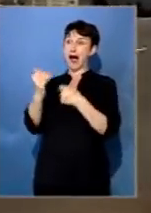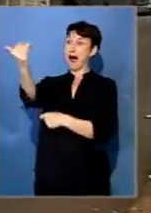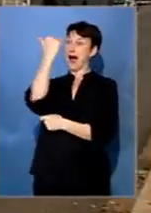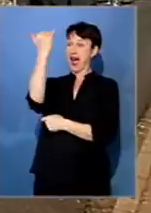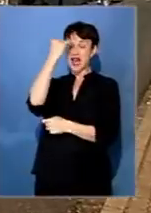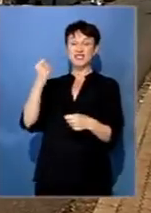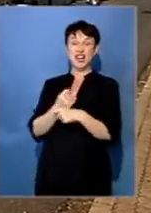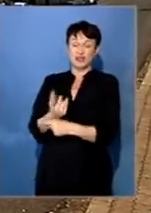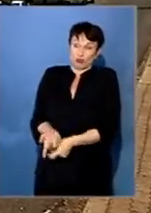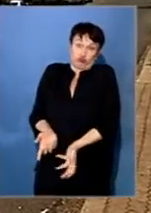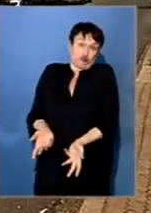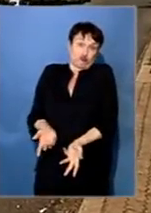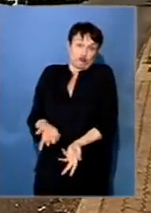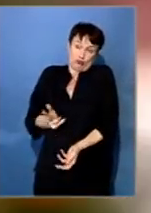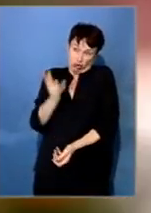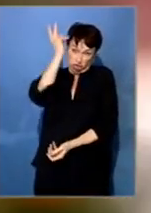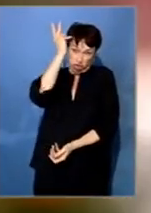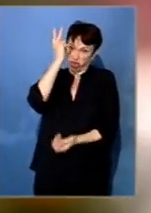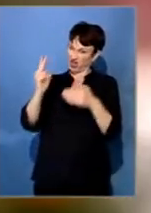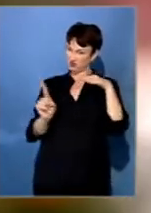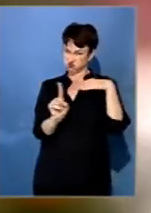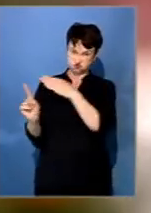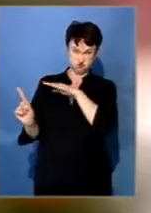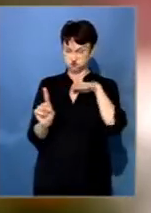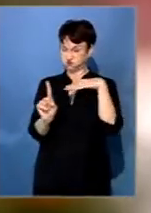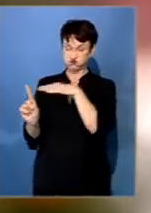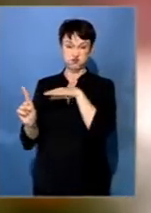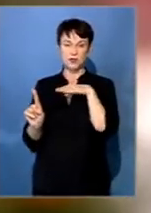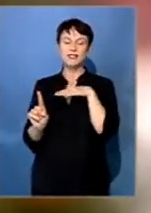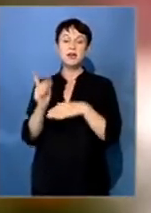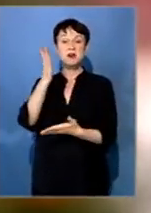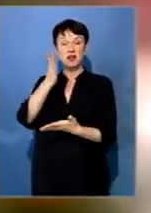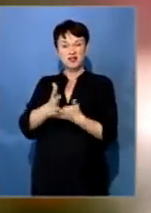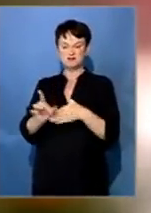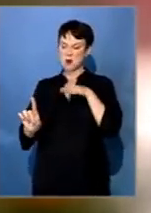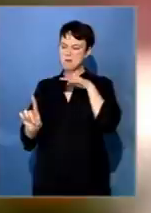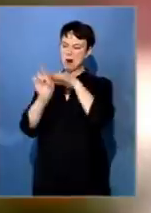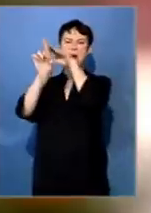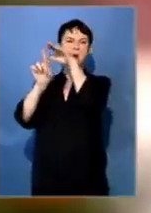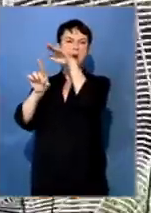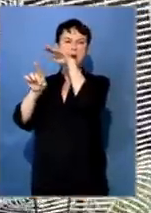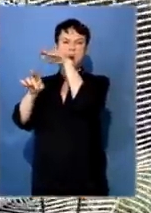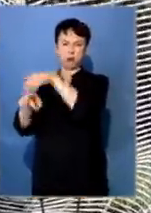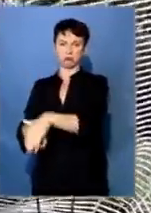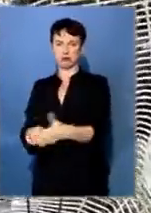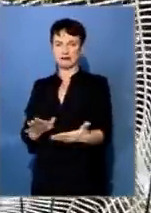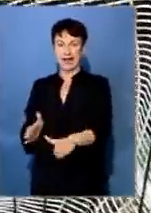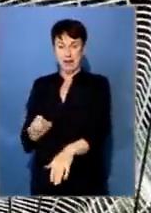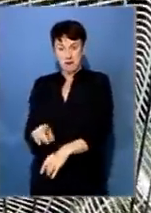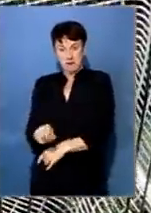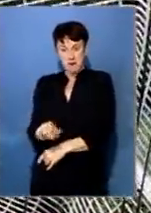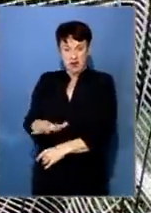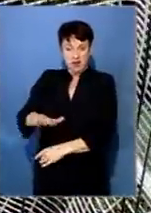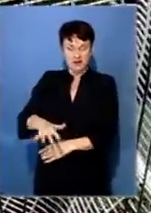and this persecution only ends when the taxi strikes Baraka dead right here. The